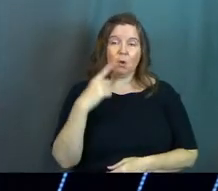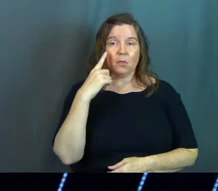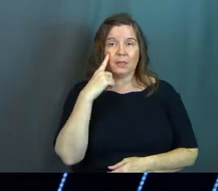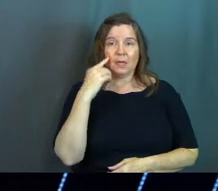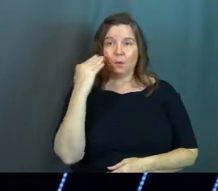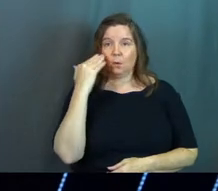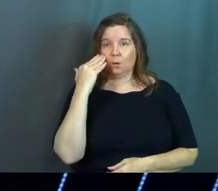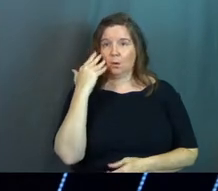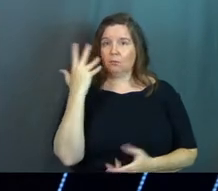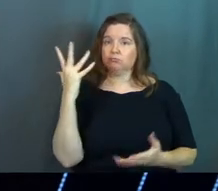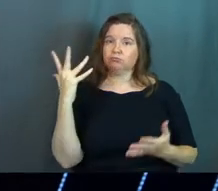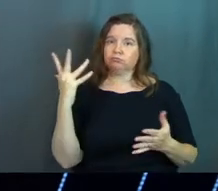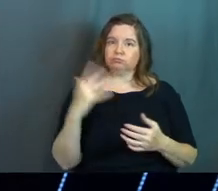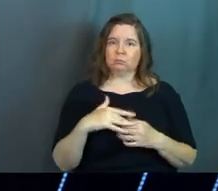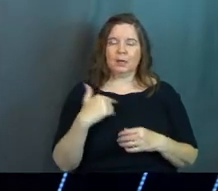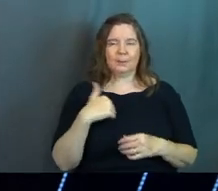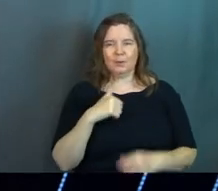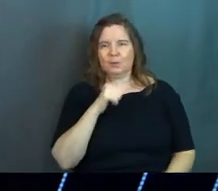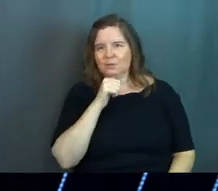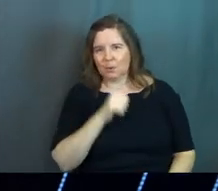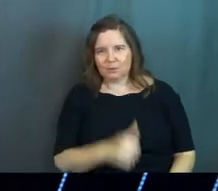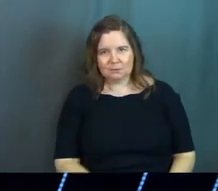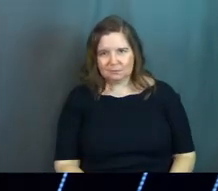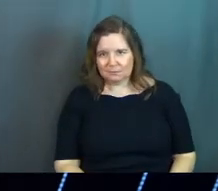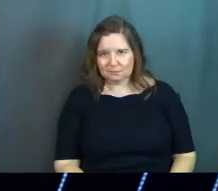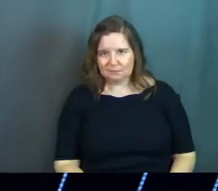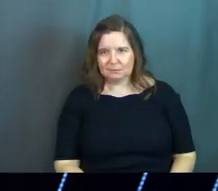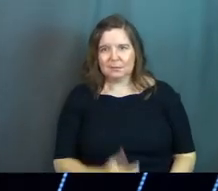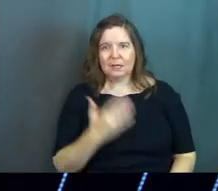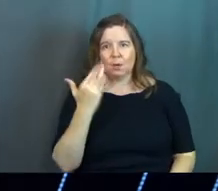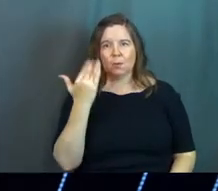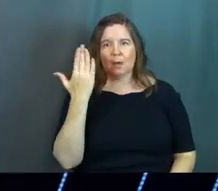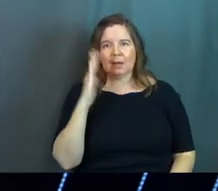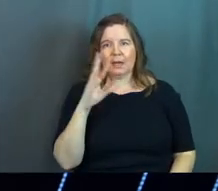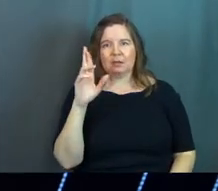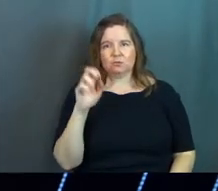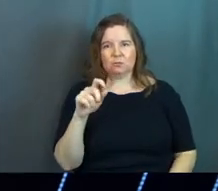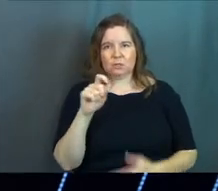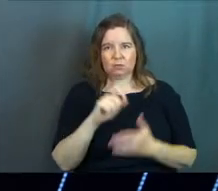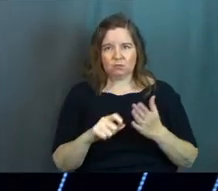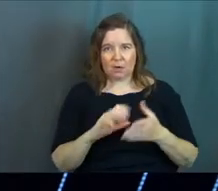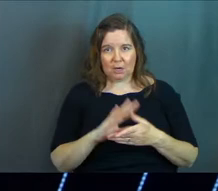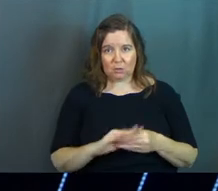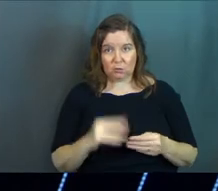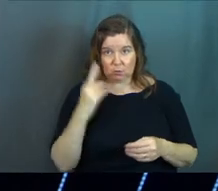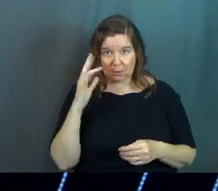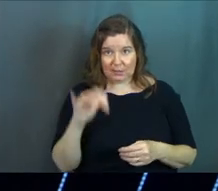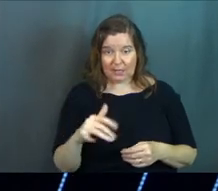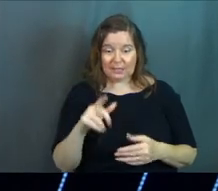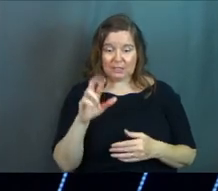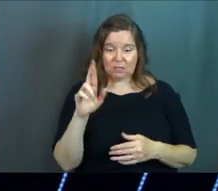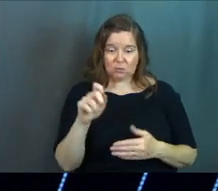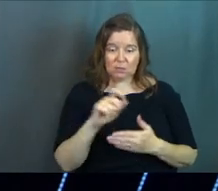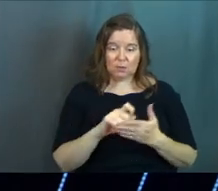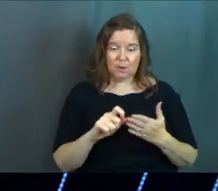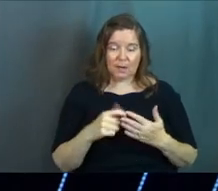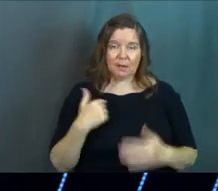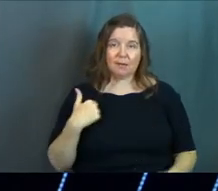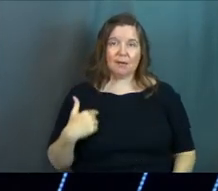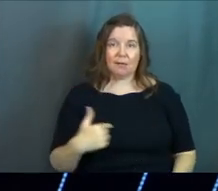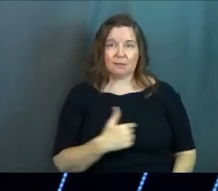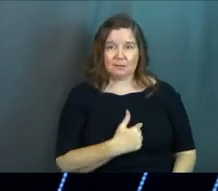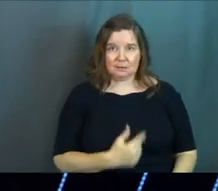think we know and we don't. It's why God has to rewrite our stories. You realize that, right? He's rewriting us.